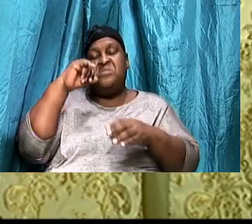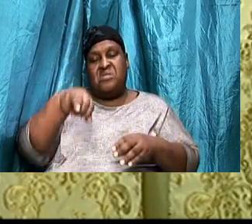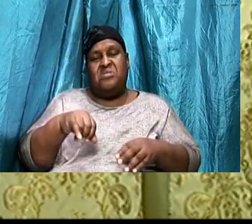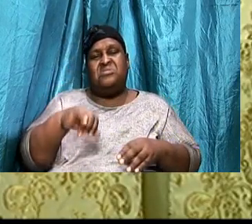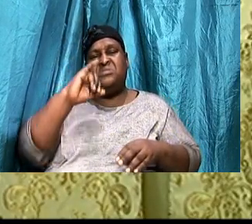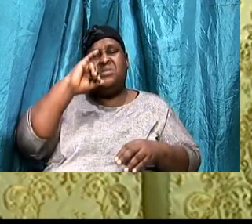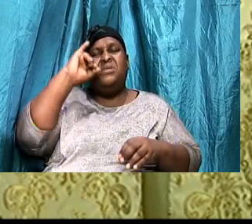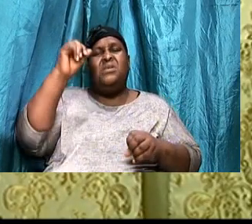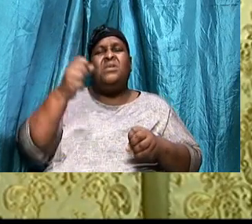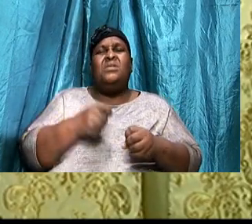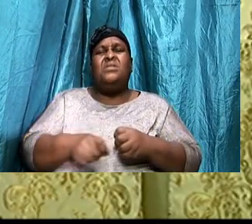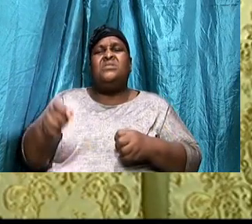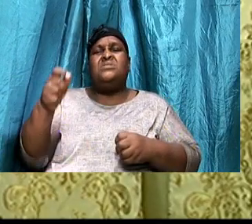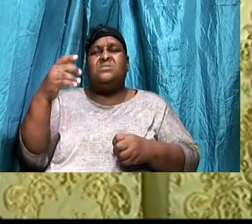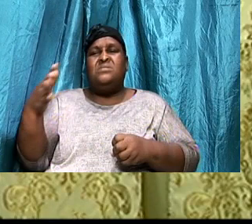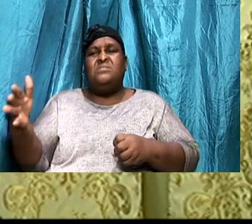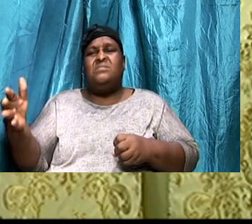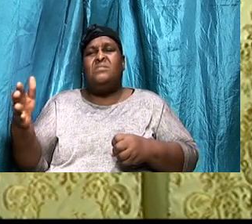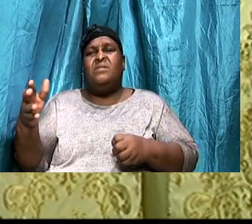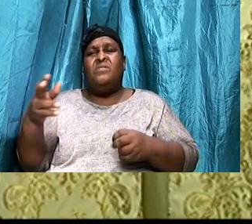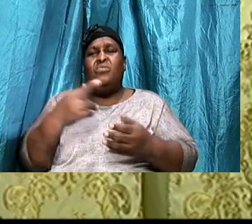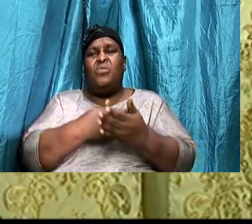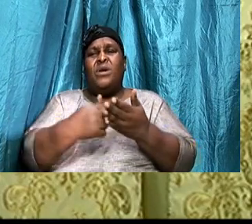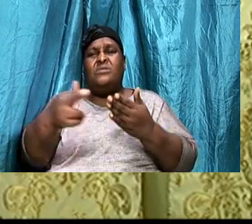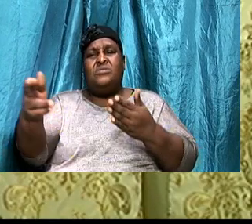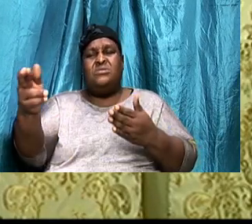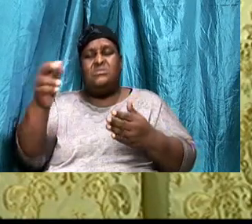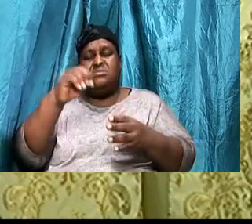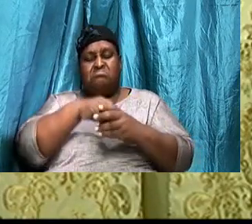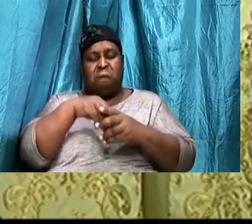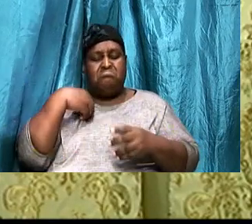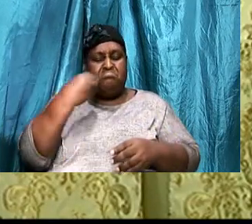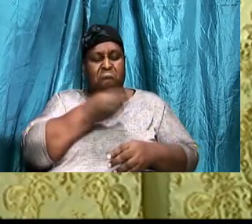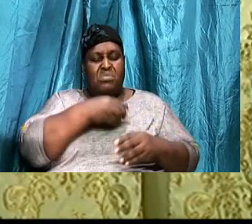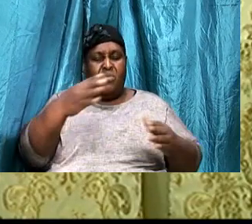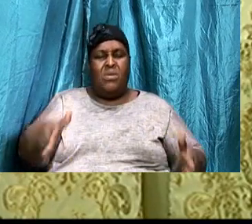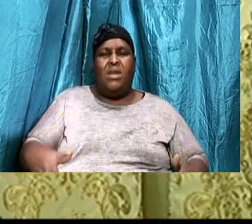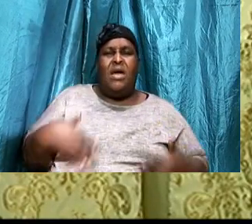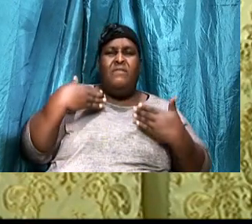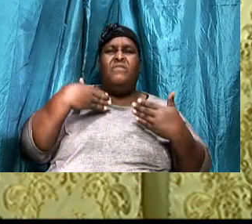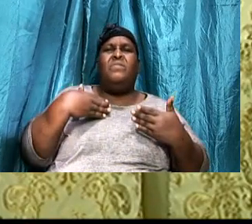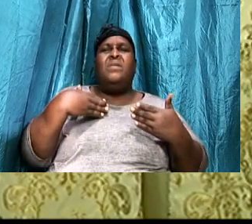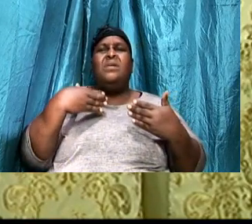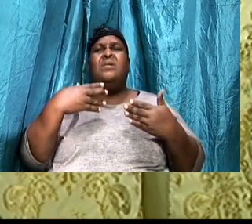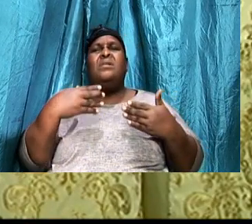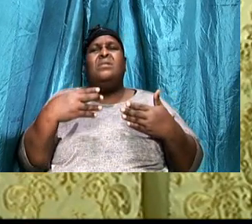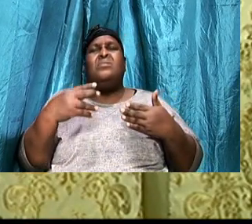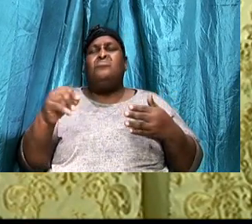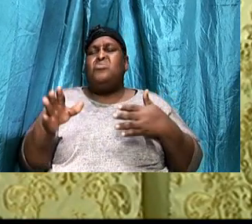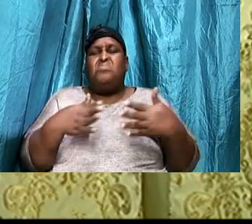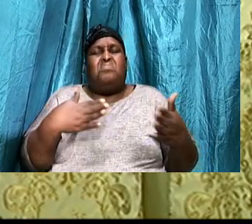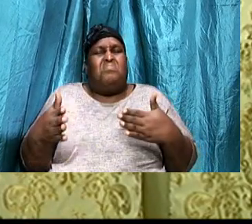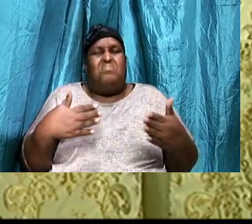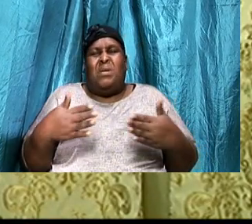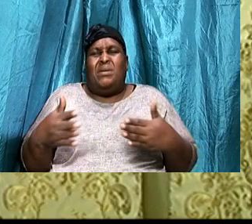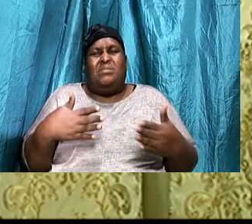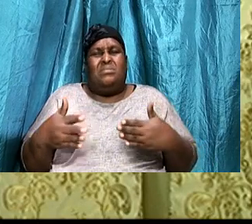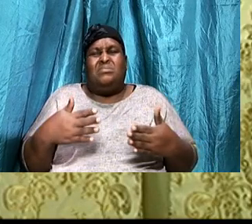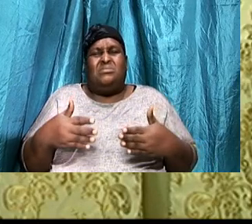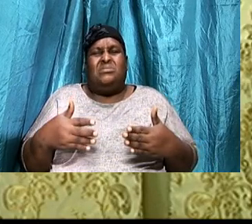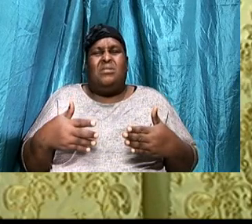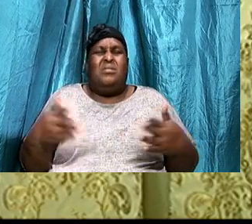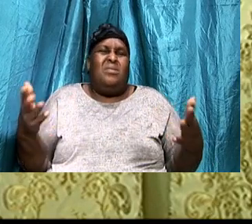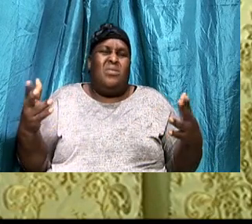righteousness of God, In our lives, It is, It therefore, Does not matter, What we have done, Once we have